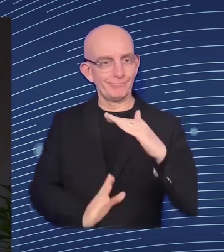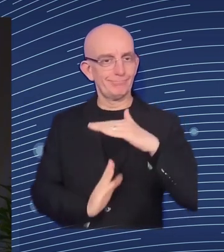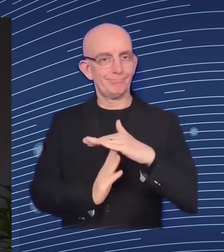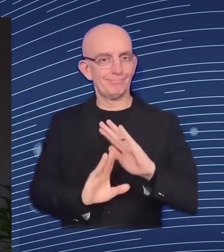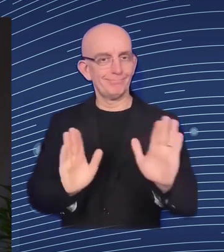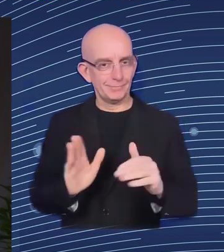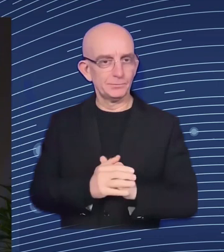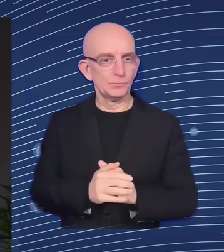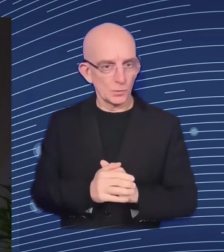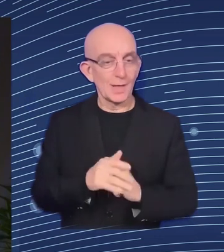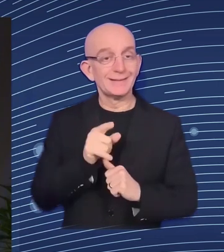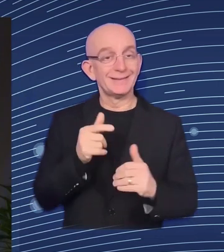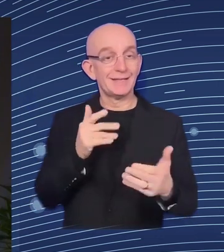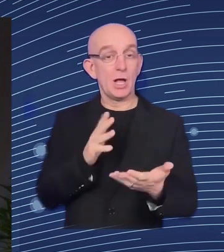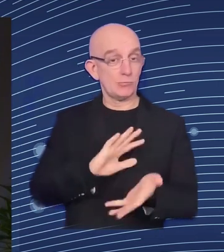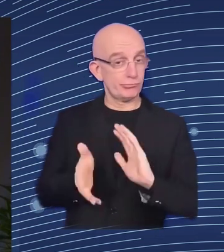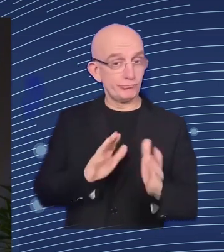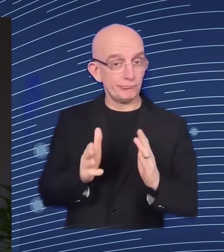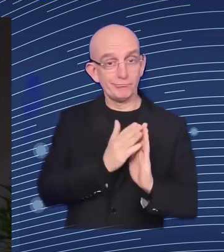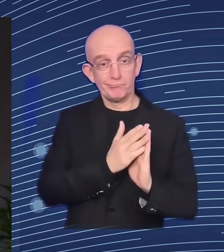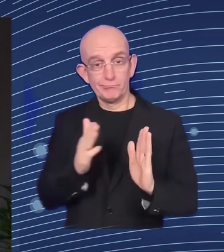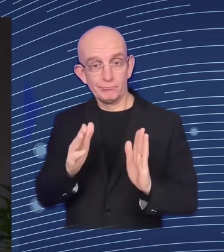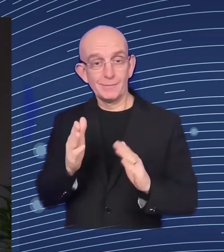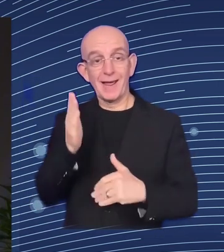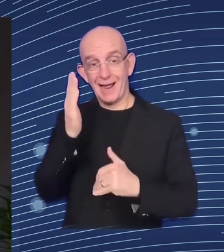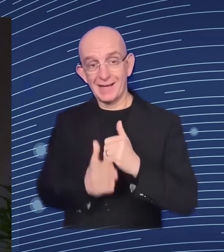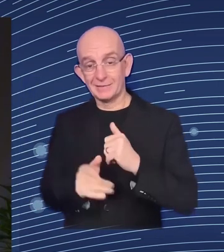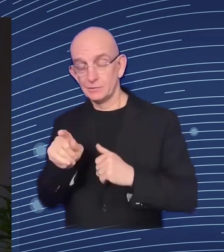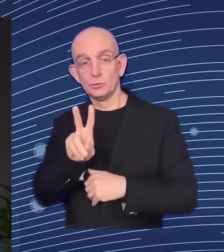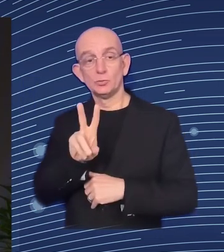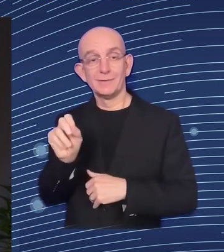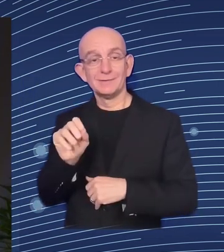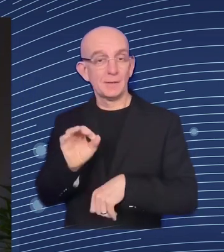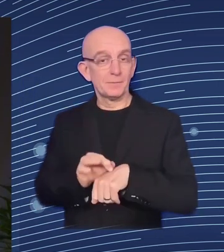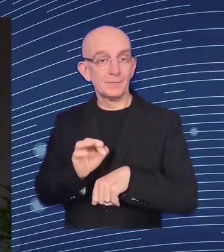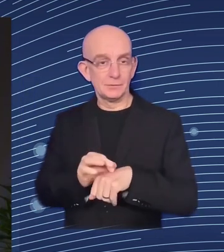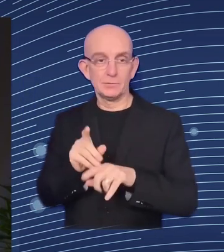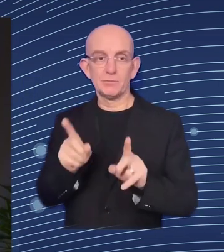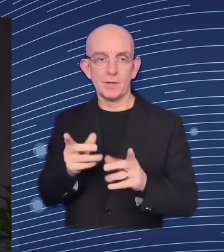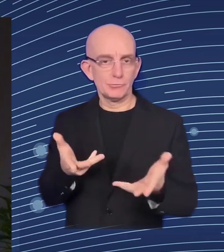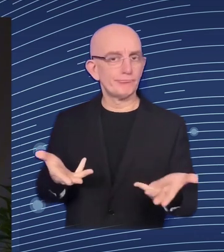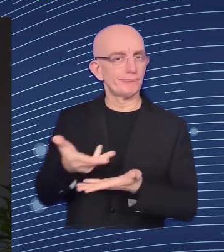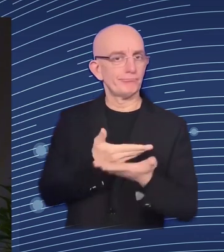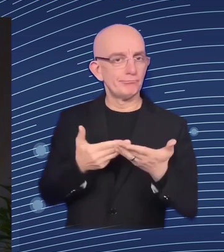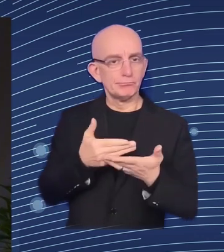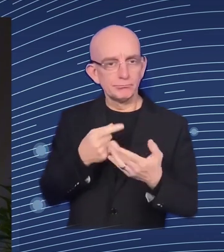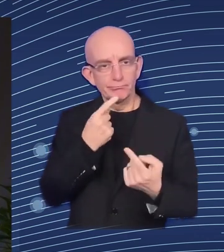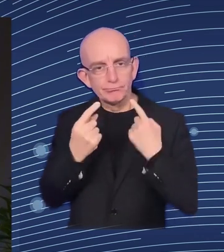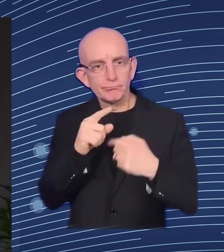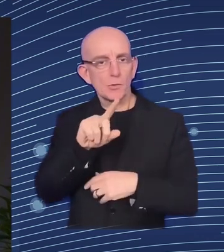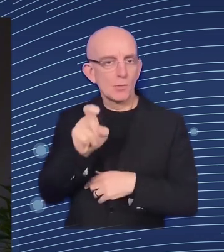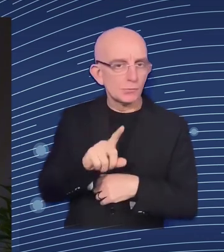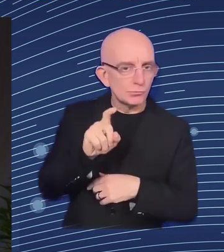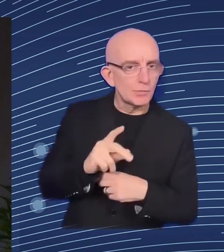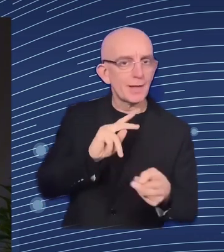you and with the online participants as well. You will be able to insert your questions in